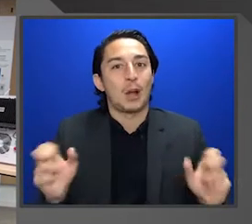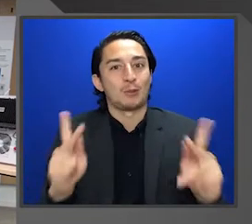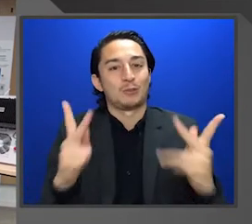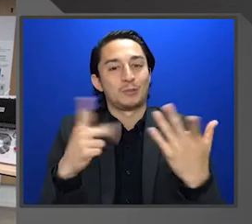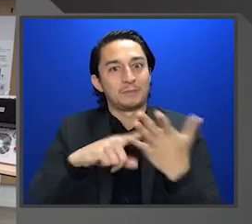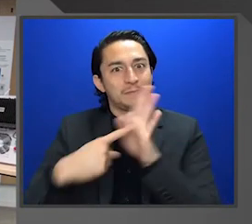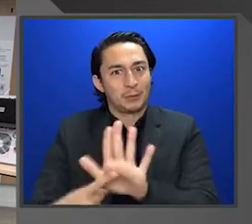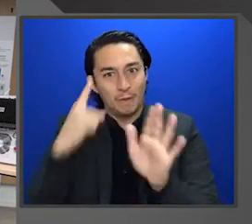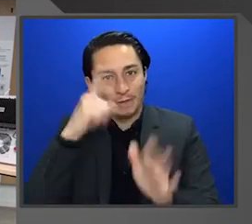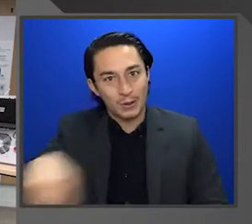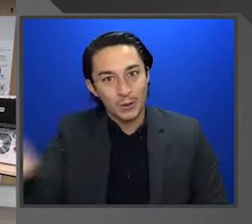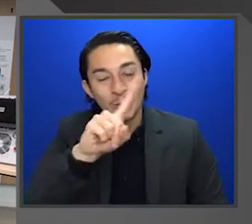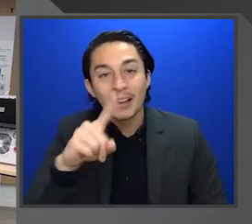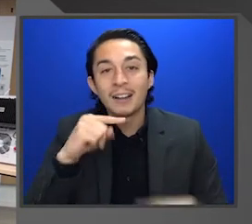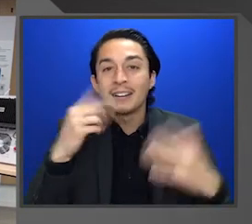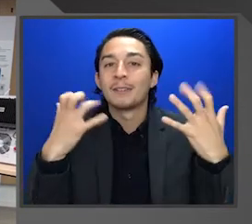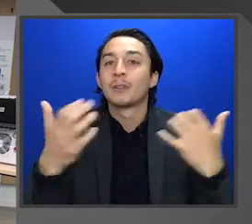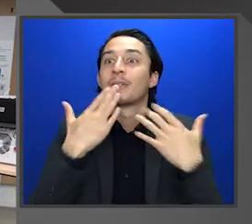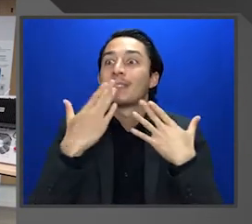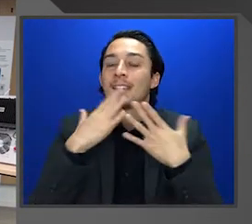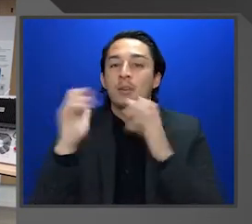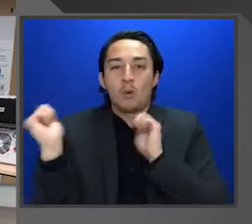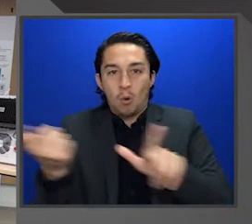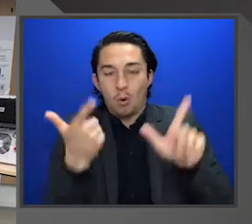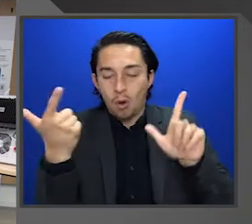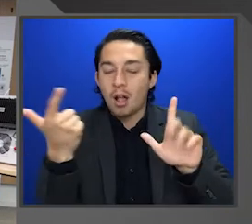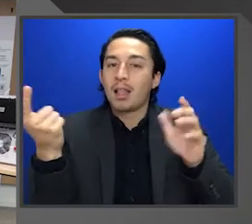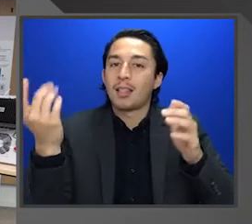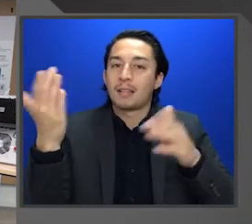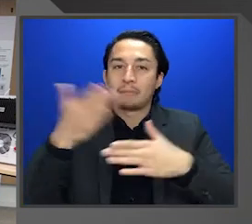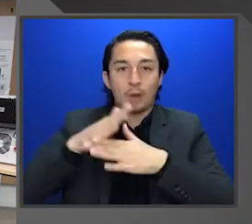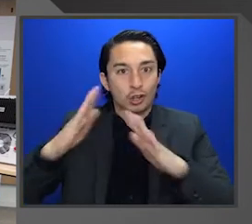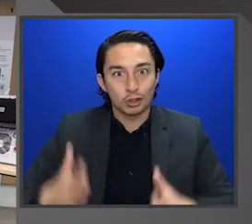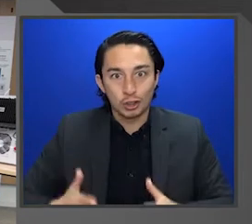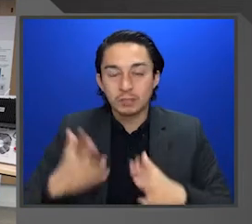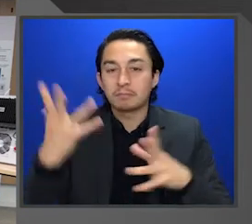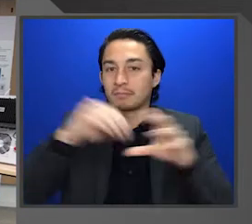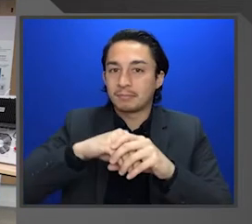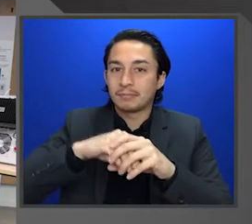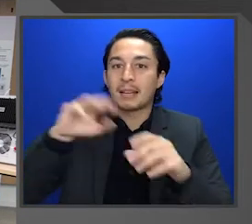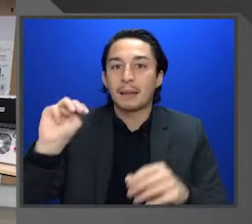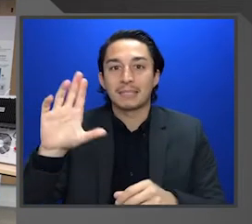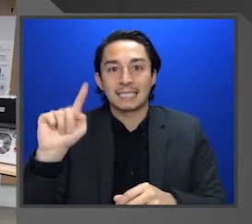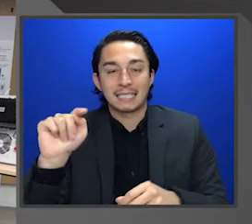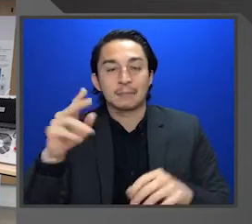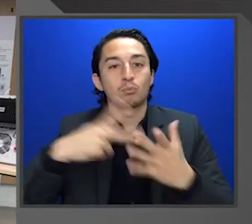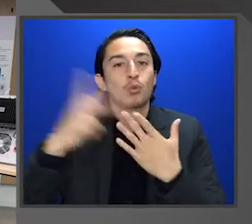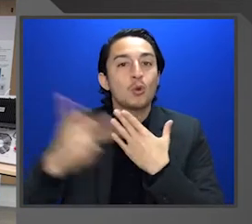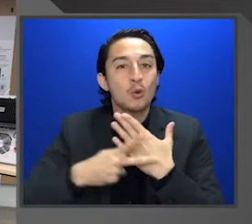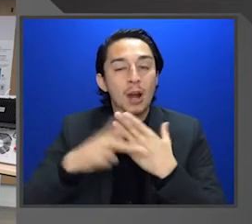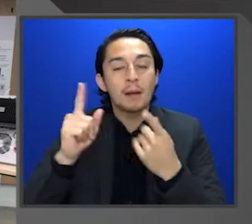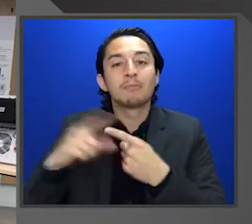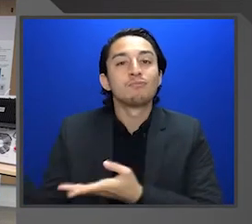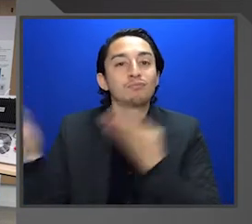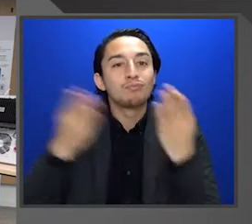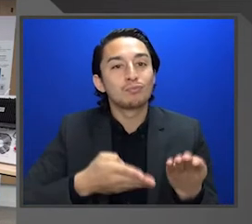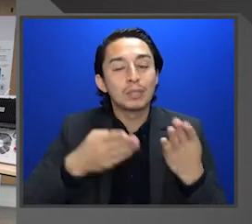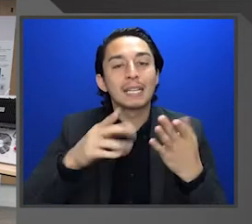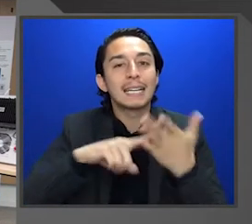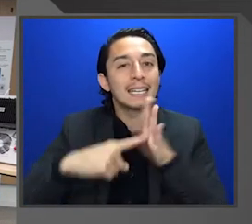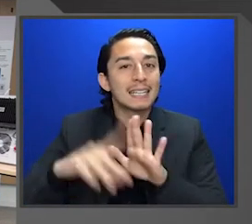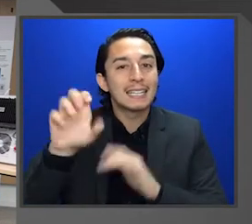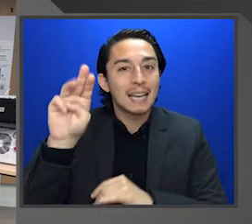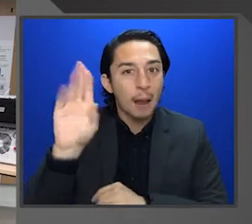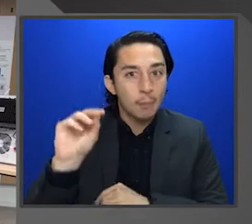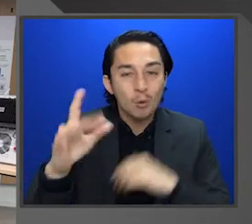do this for you. I want to thank all the partners that have participated in the MTC program to bring their demos and their technology